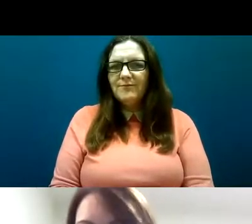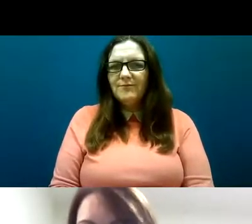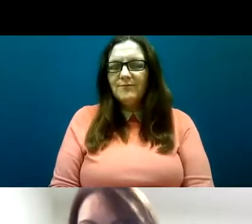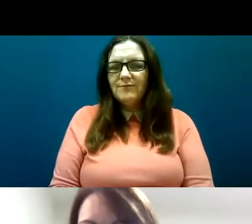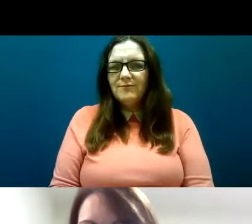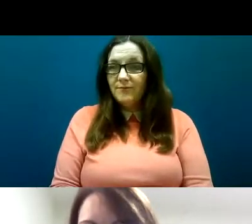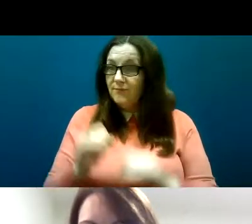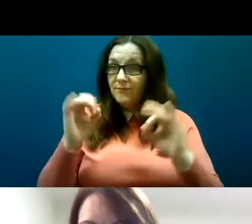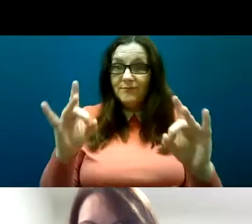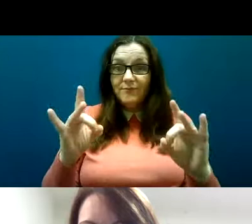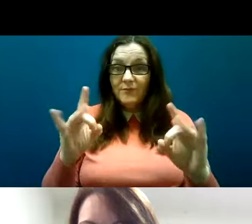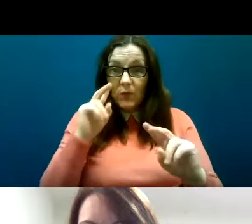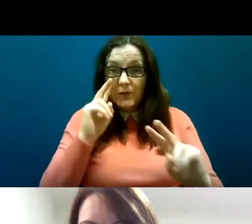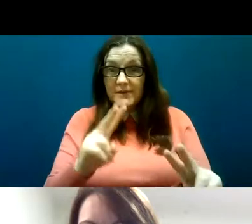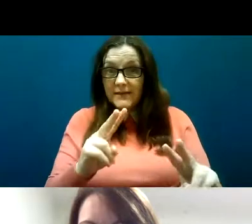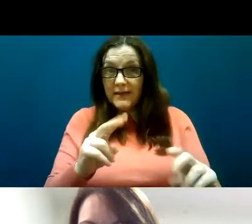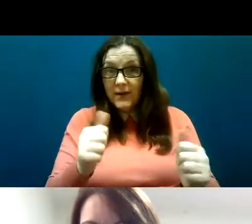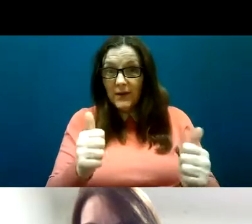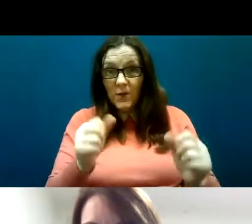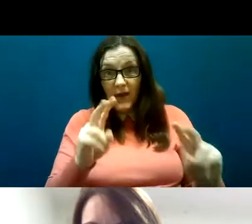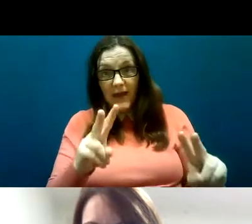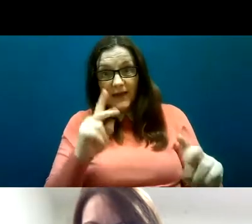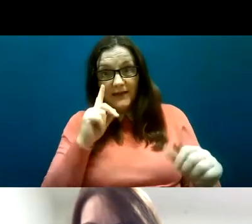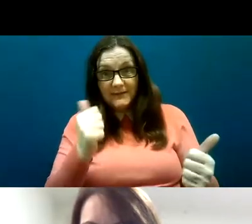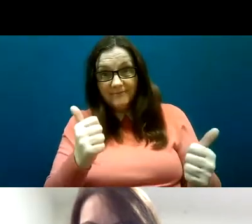Is that okay? Bernadette, can you see that there?